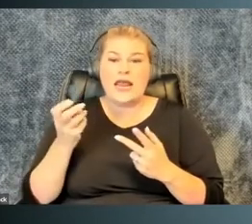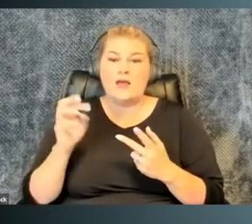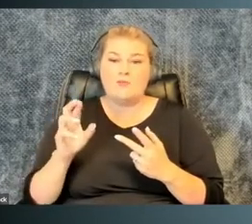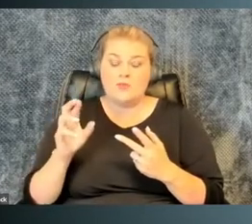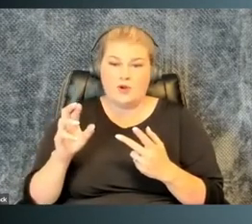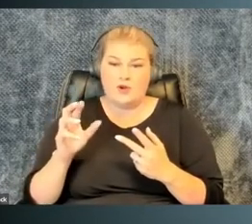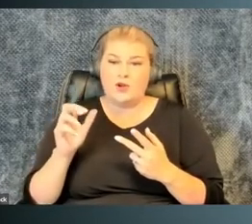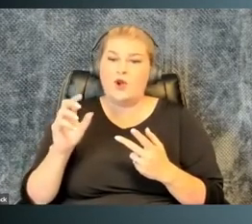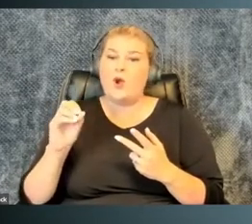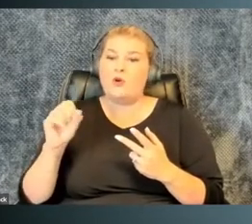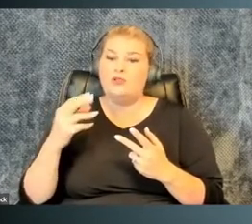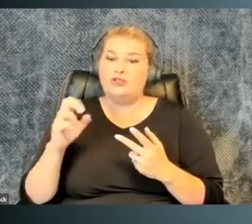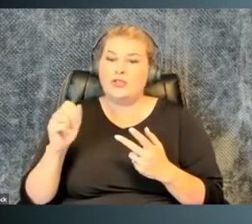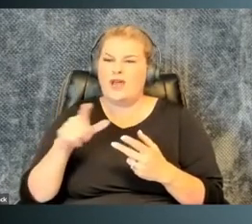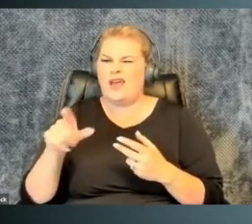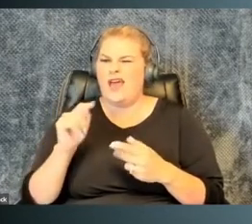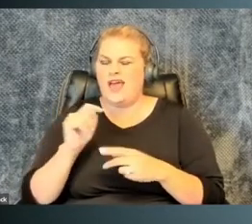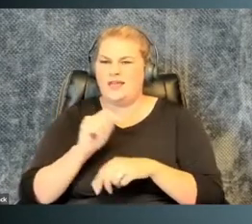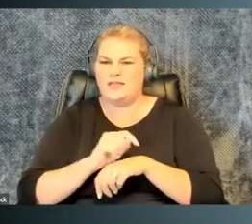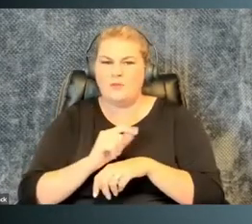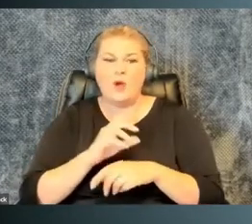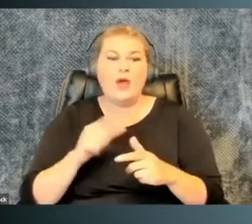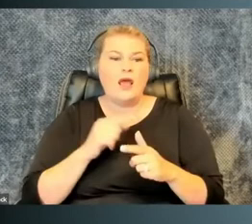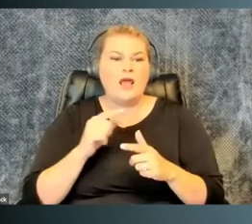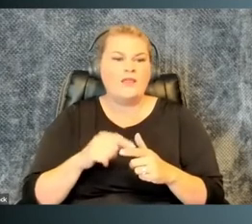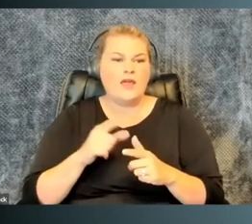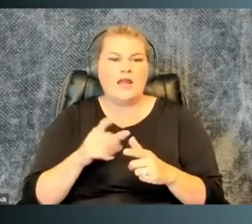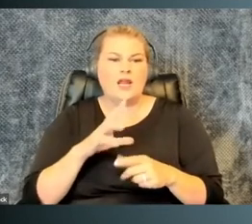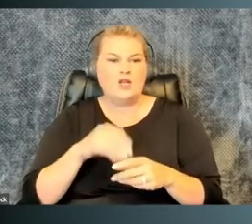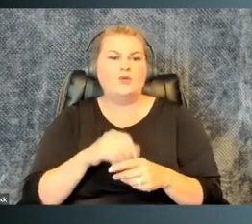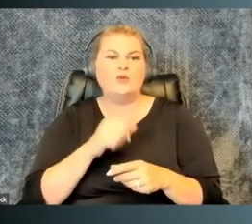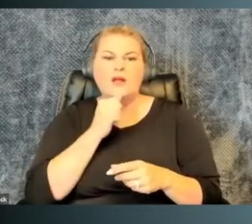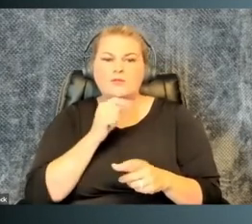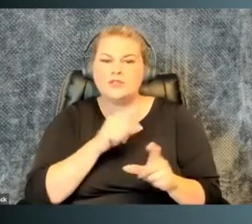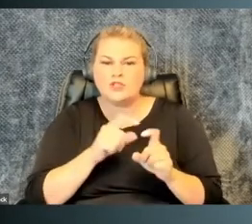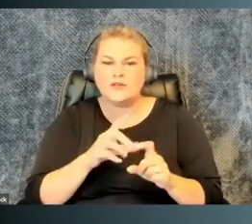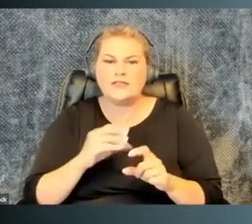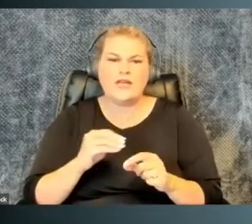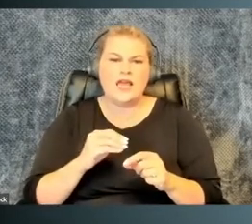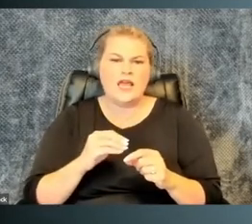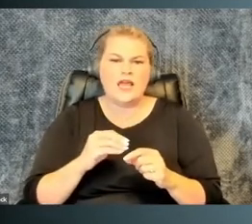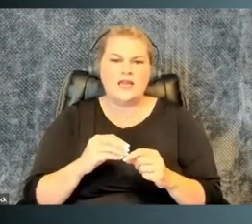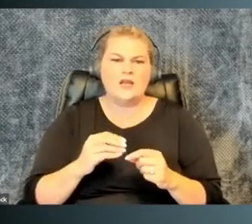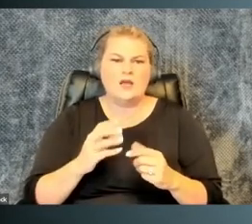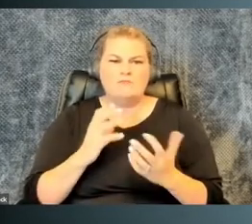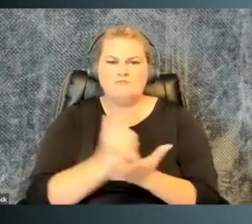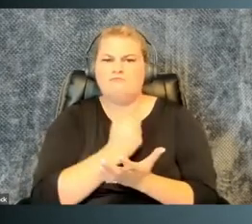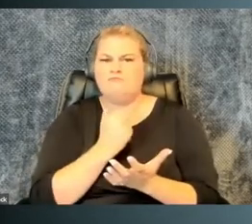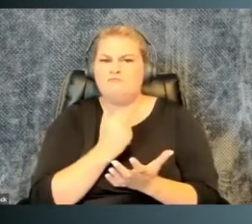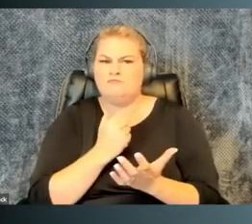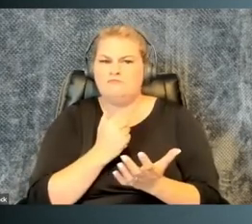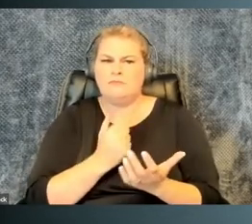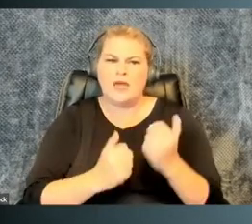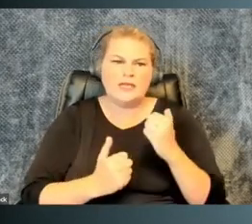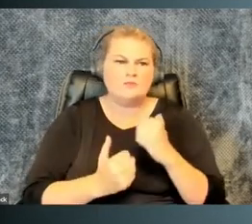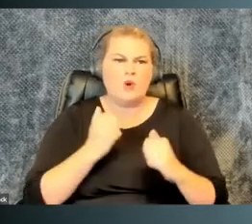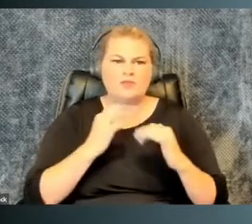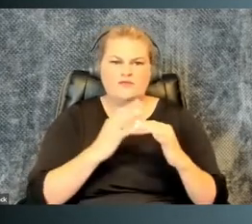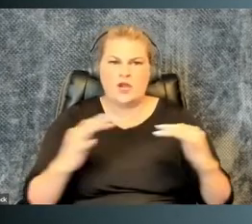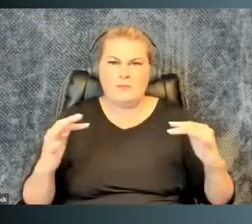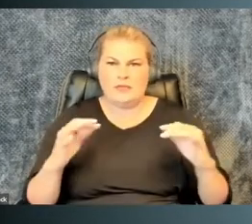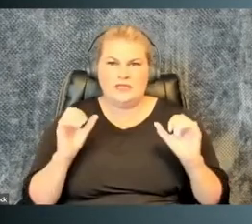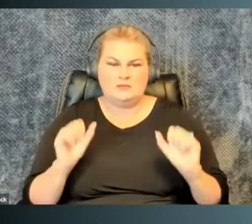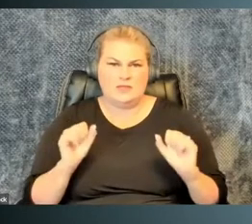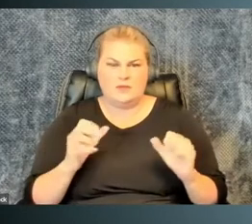O'Shea at Temple. It involved anonymous surveys and semi-structured interviews, and it's sampled for maximum variability, meaning they wanted